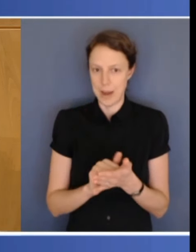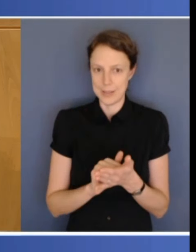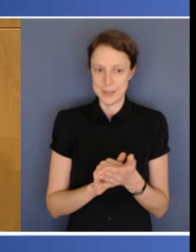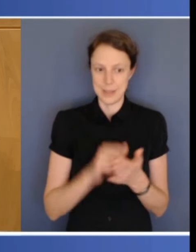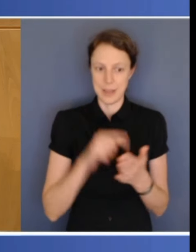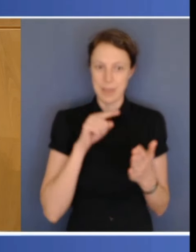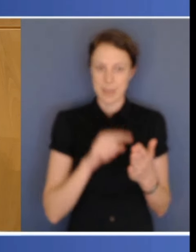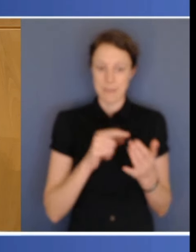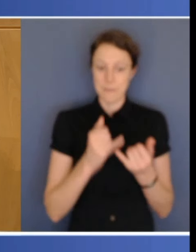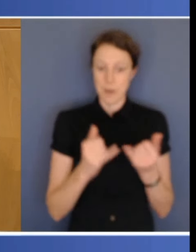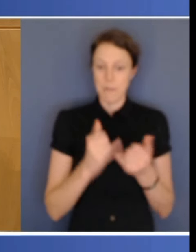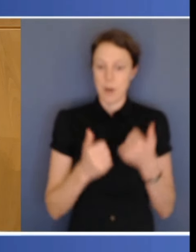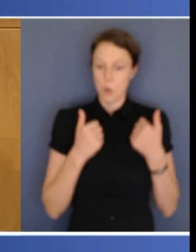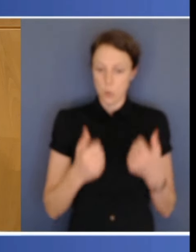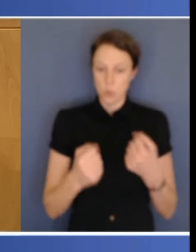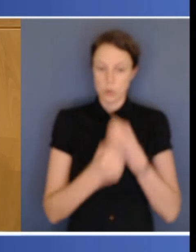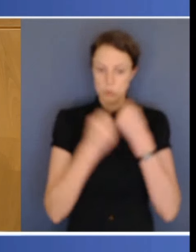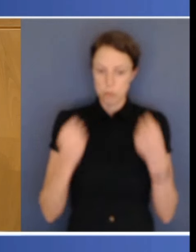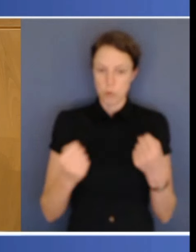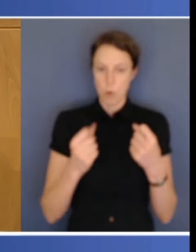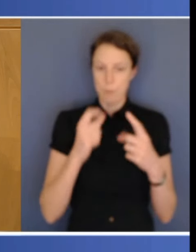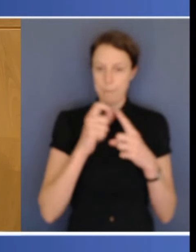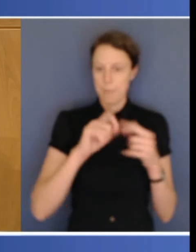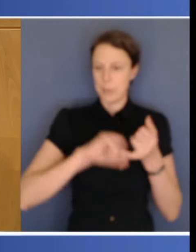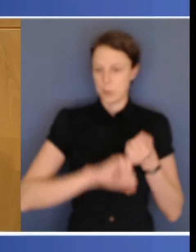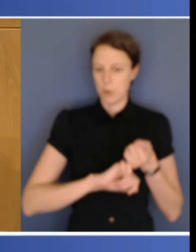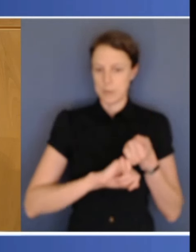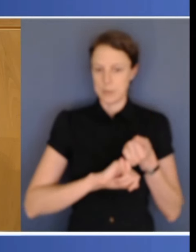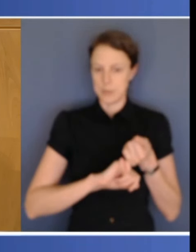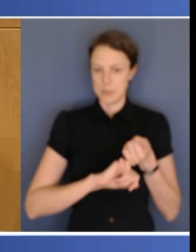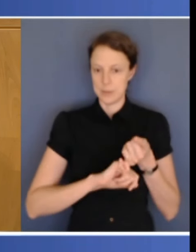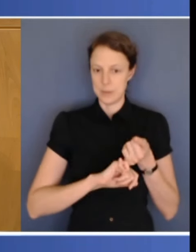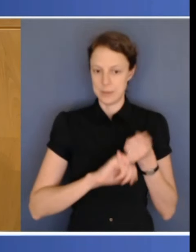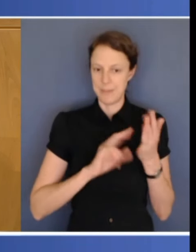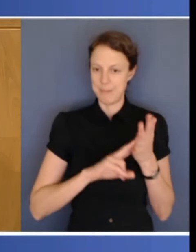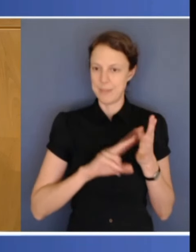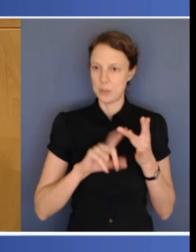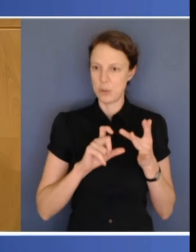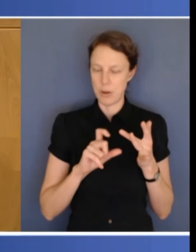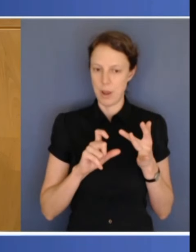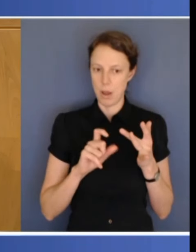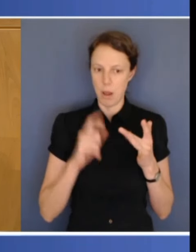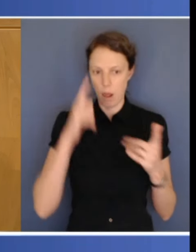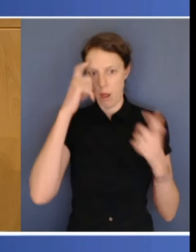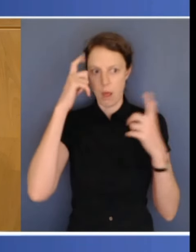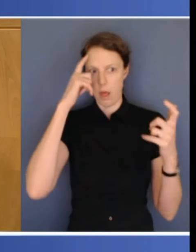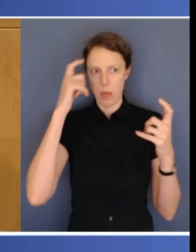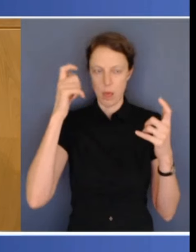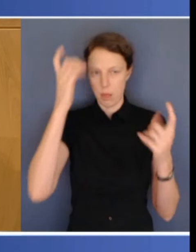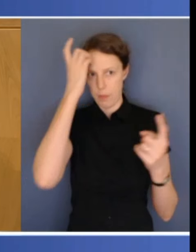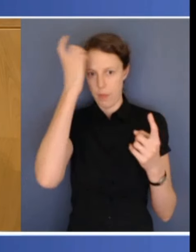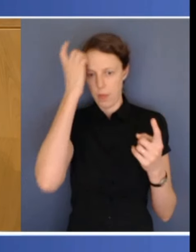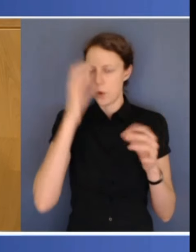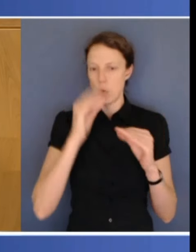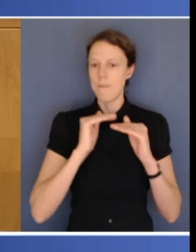we have in Victoria is not just deeply unfair, it's not founded in any evidence that's presented in the Ombudsman's report